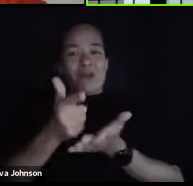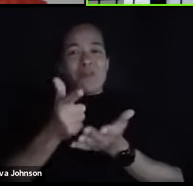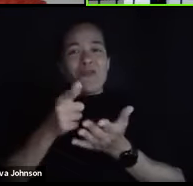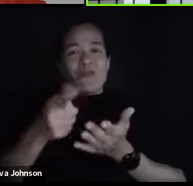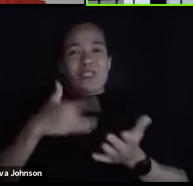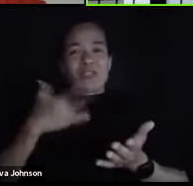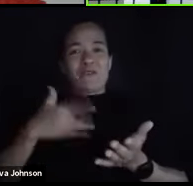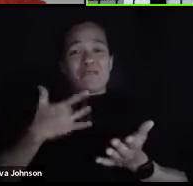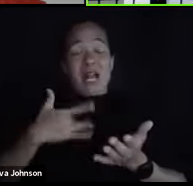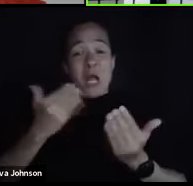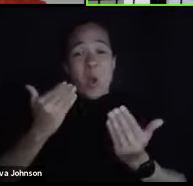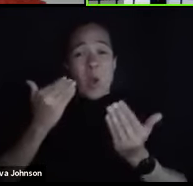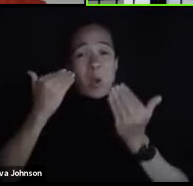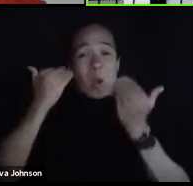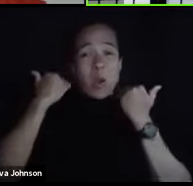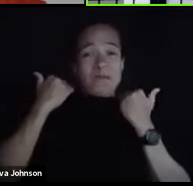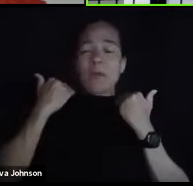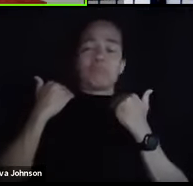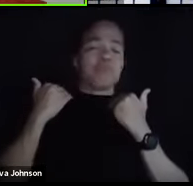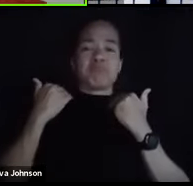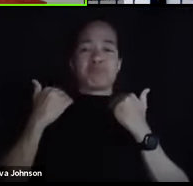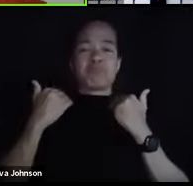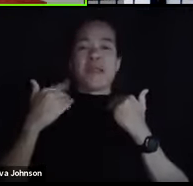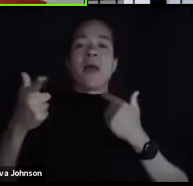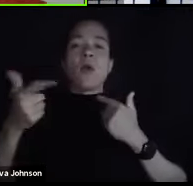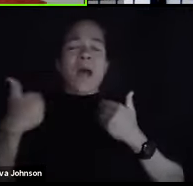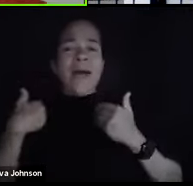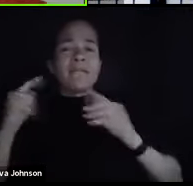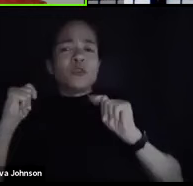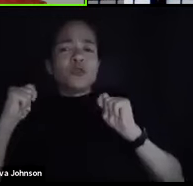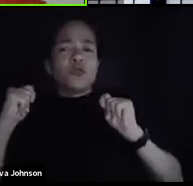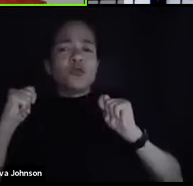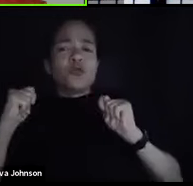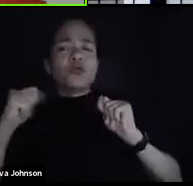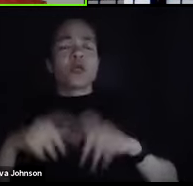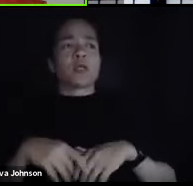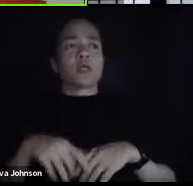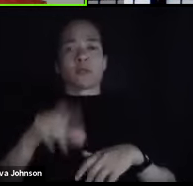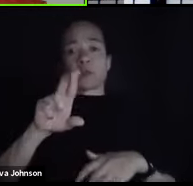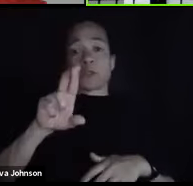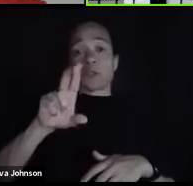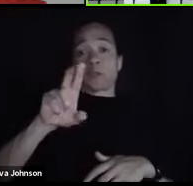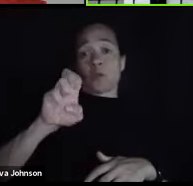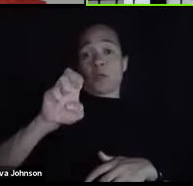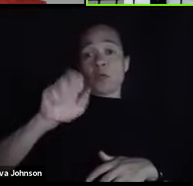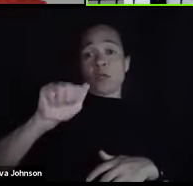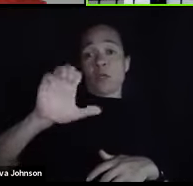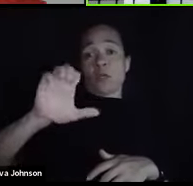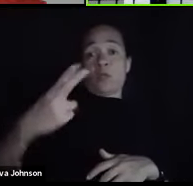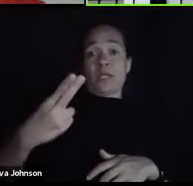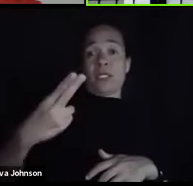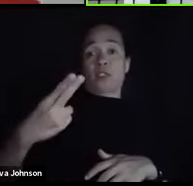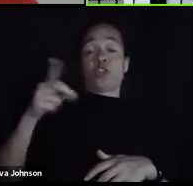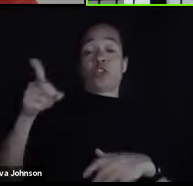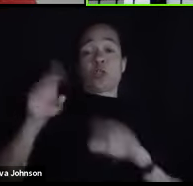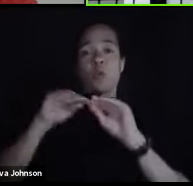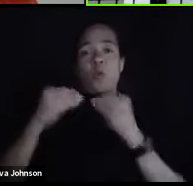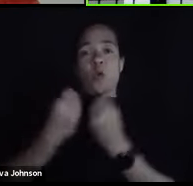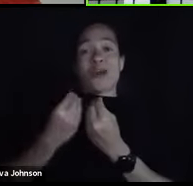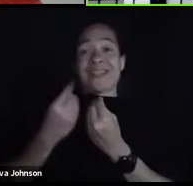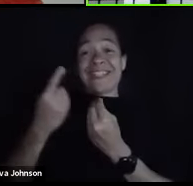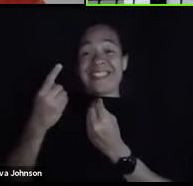What you do is we have tutors. The reach organization has been recognized